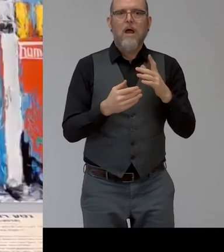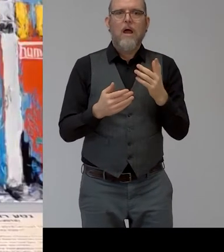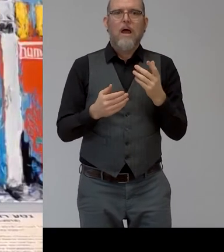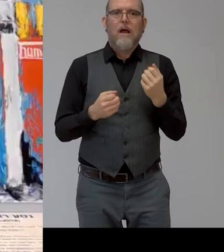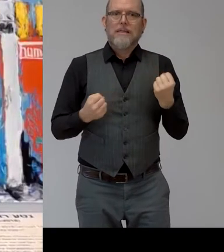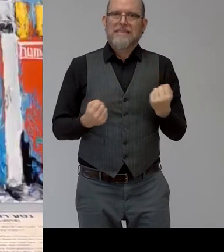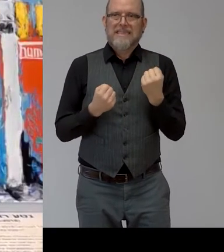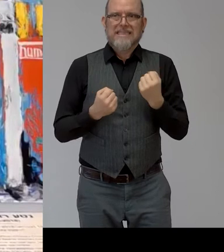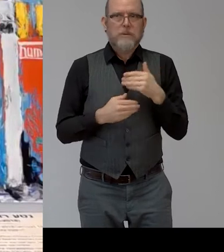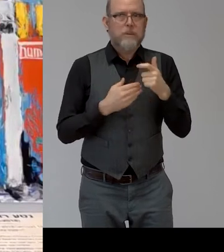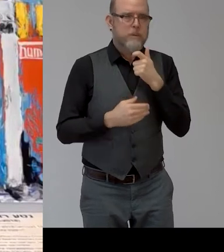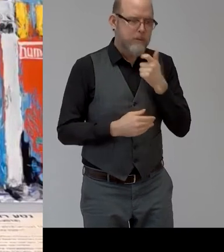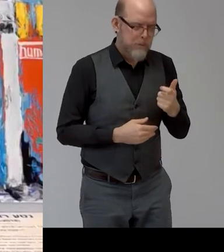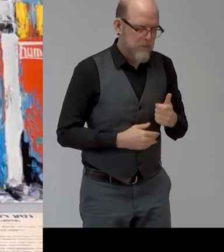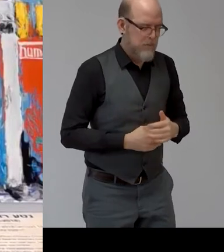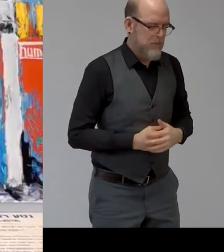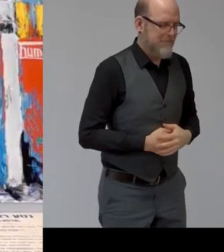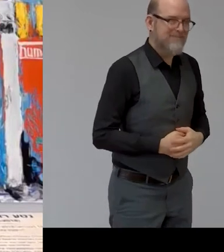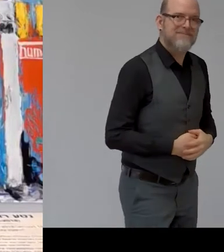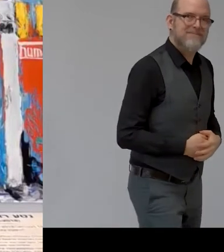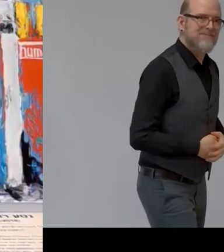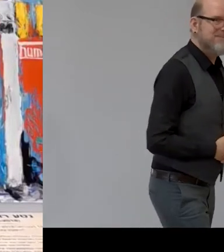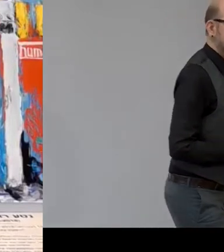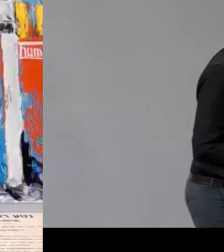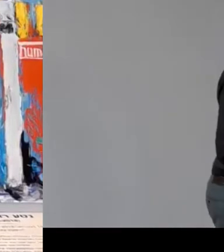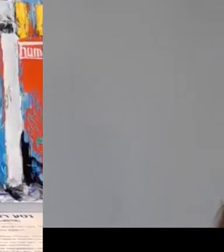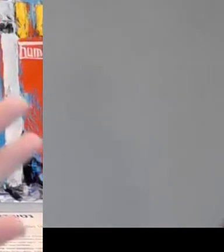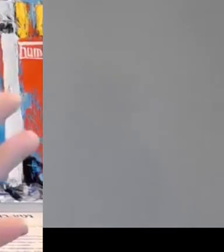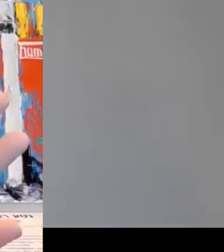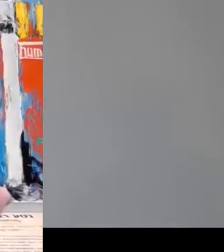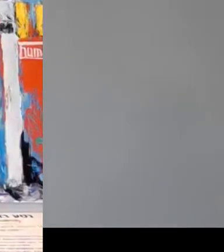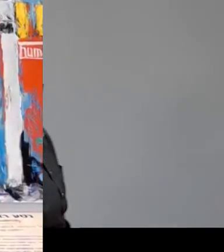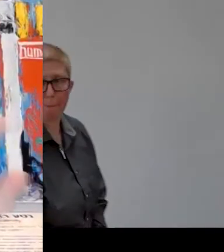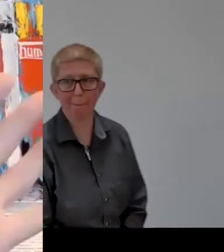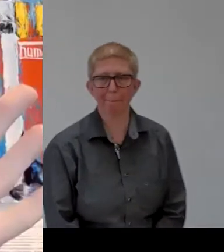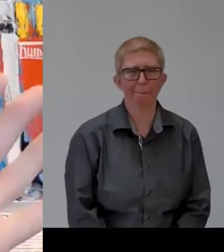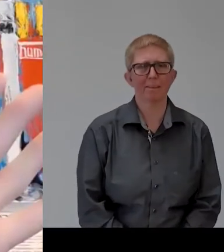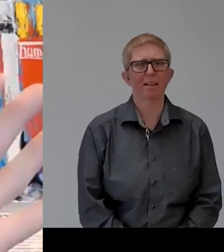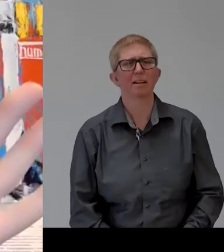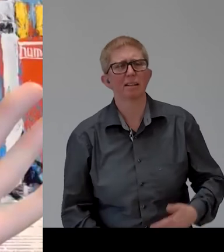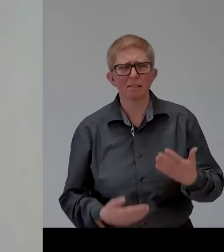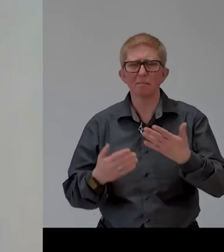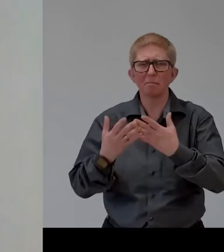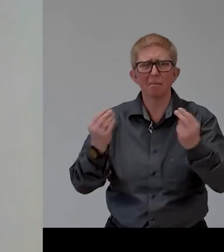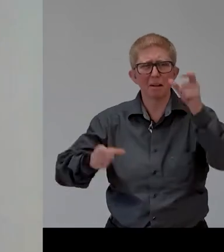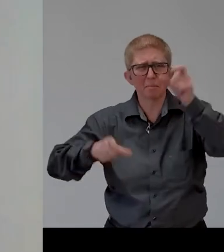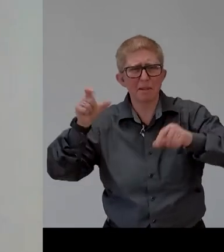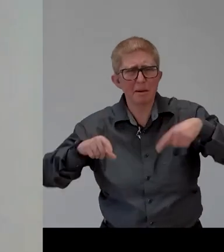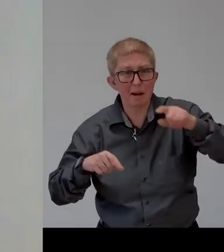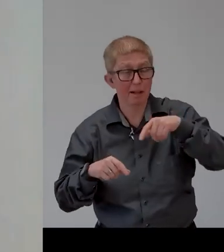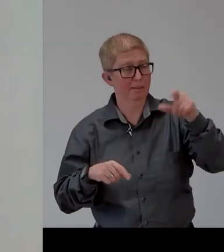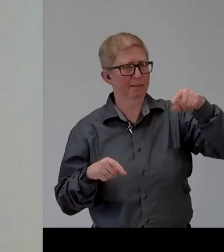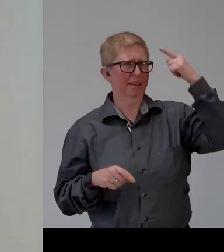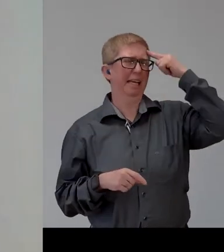um uh many people uh think when they hear the word blind they think black they think see